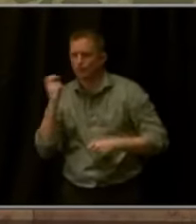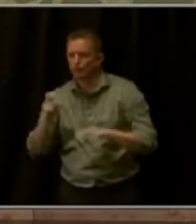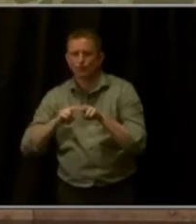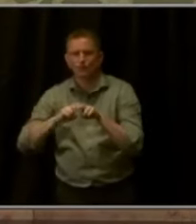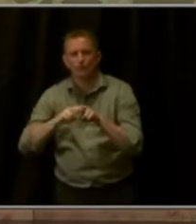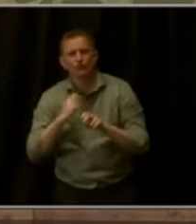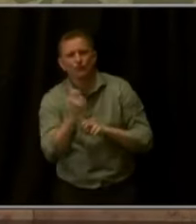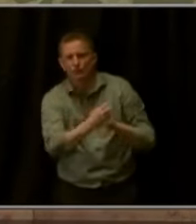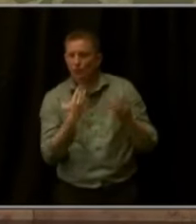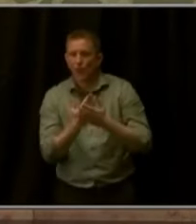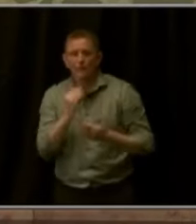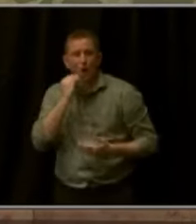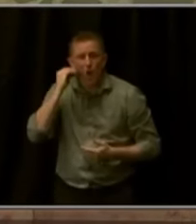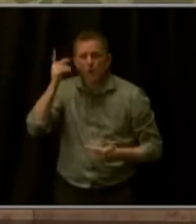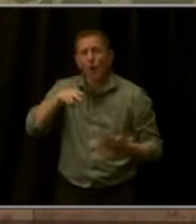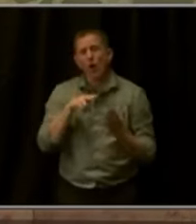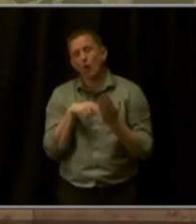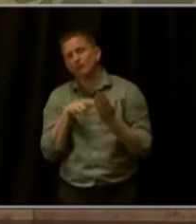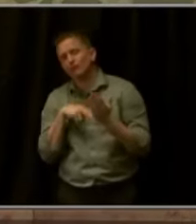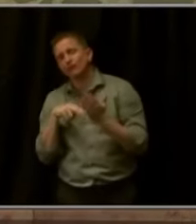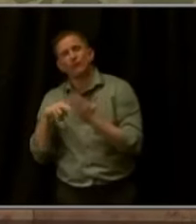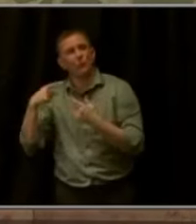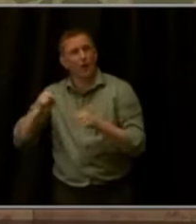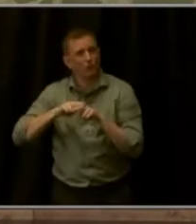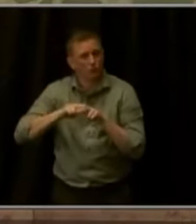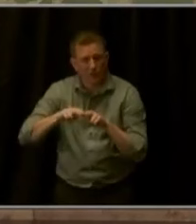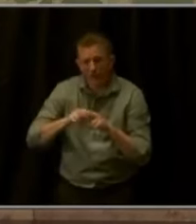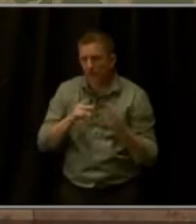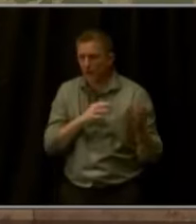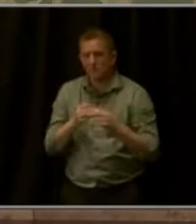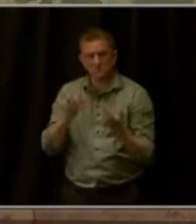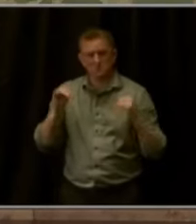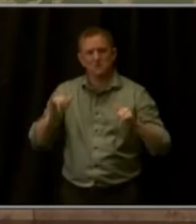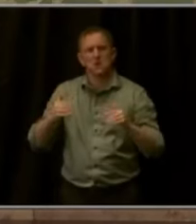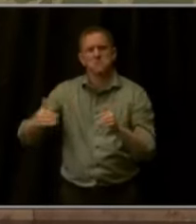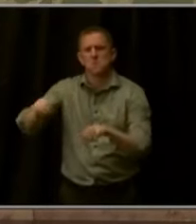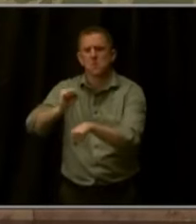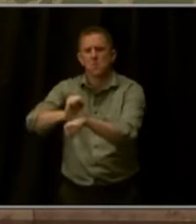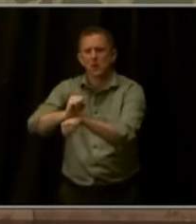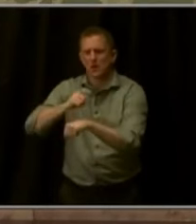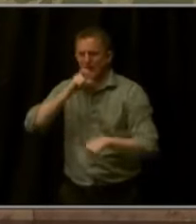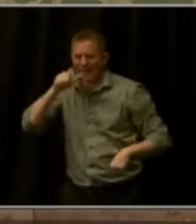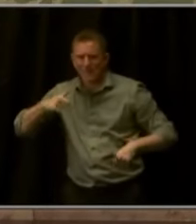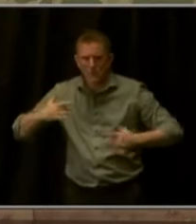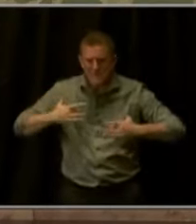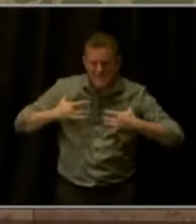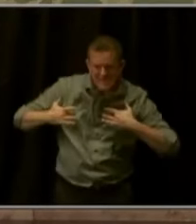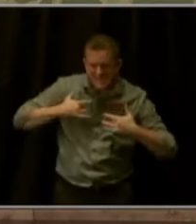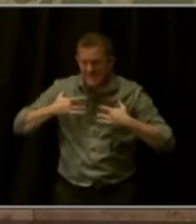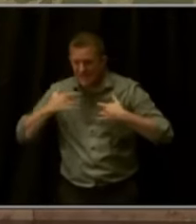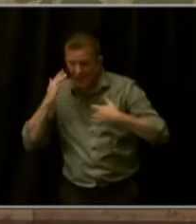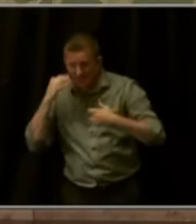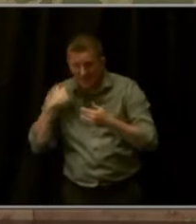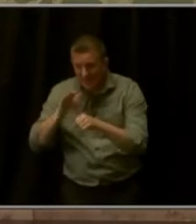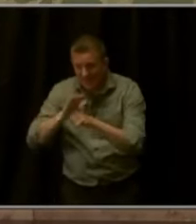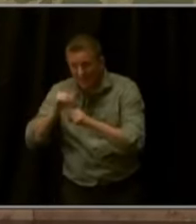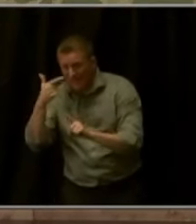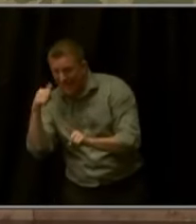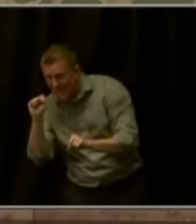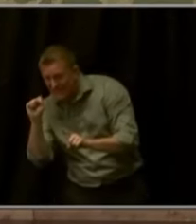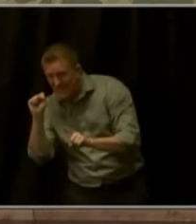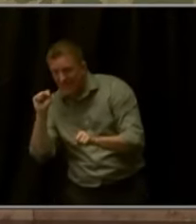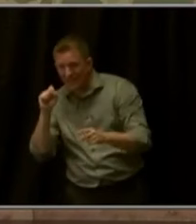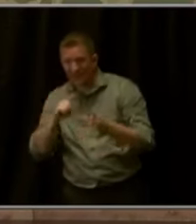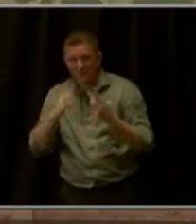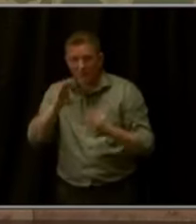on your favorite reading or get ahead of your work on the way. You don't have to worry about whether you have enough gas or if the roads are icy. And if